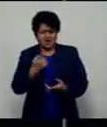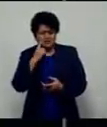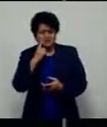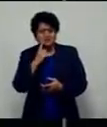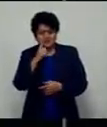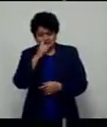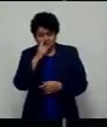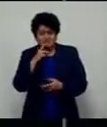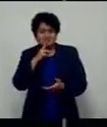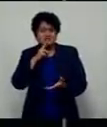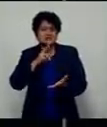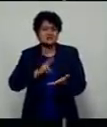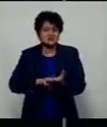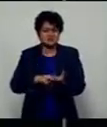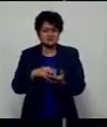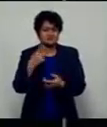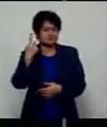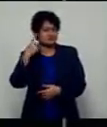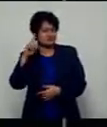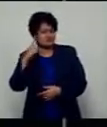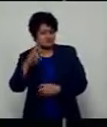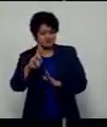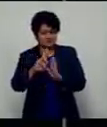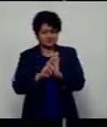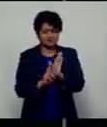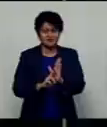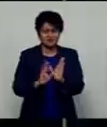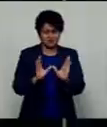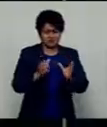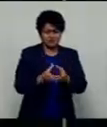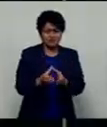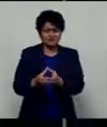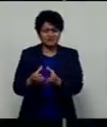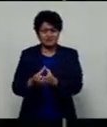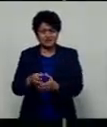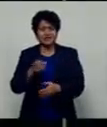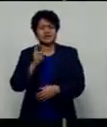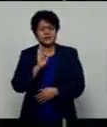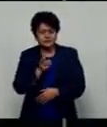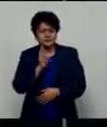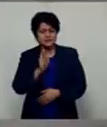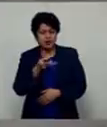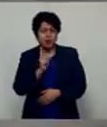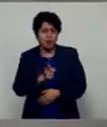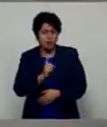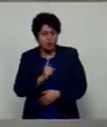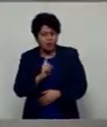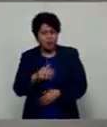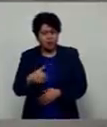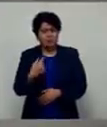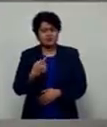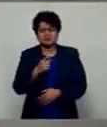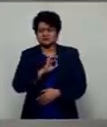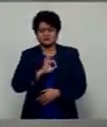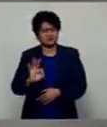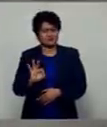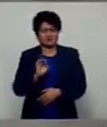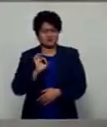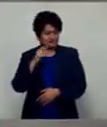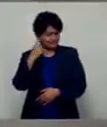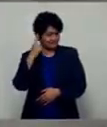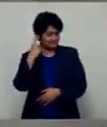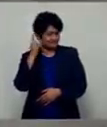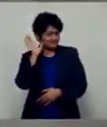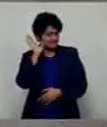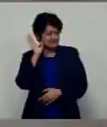reports of breach of social gathering restrictions, despite repeated requests and warnings of its dangers. This comes as 34